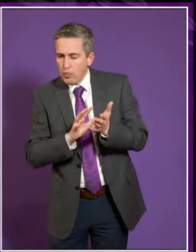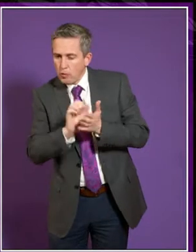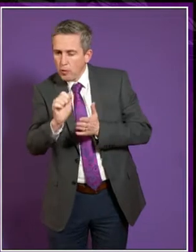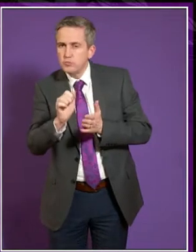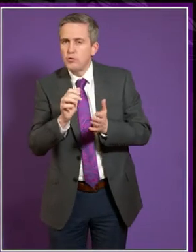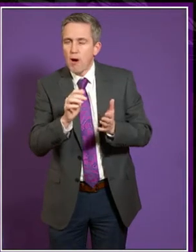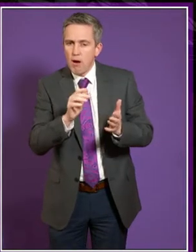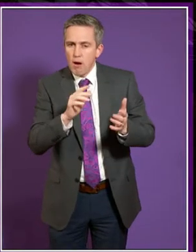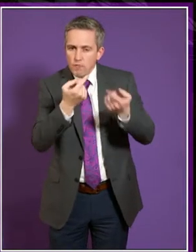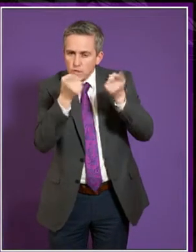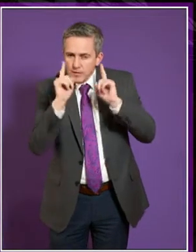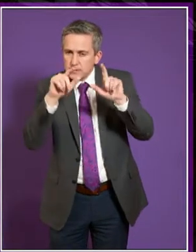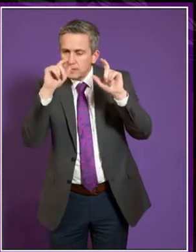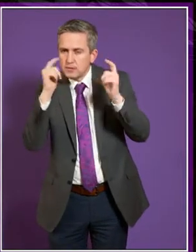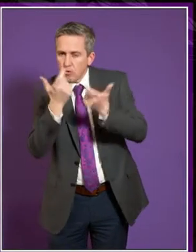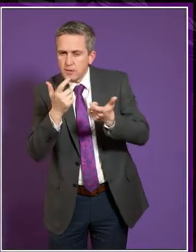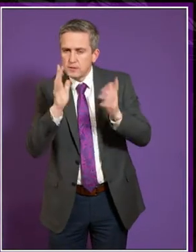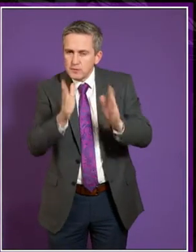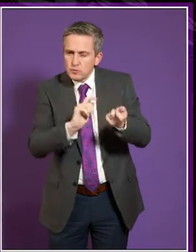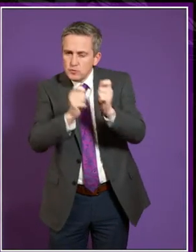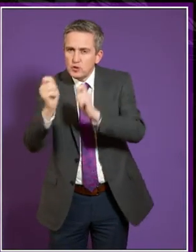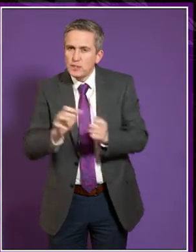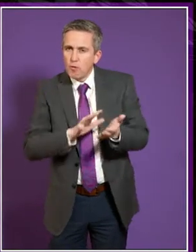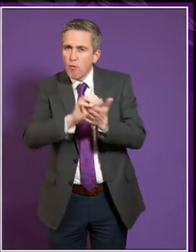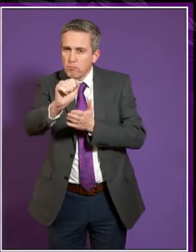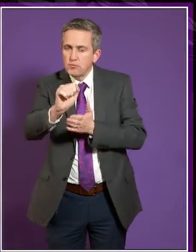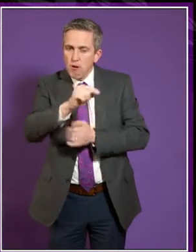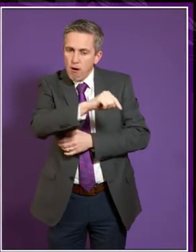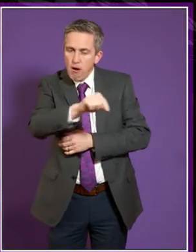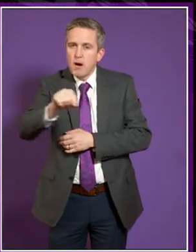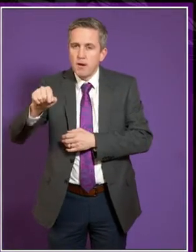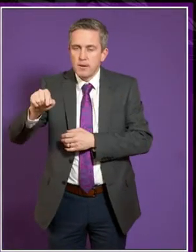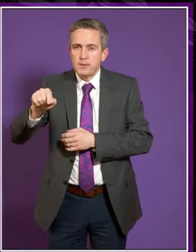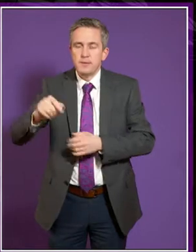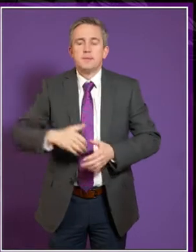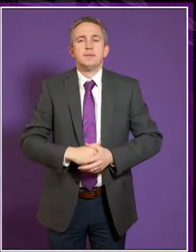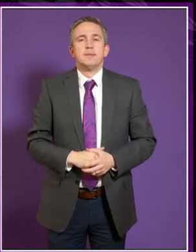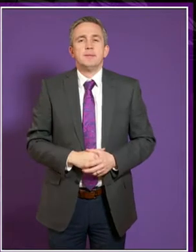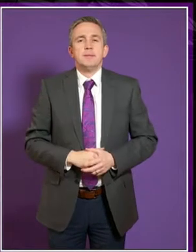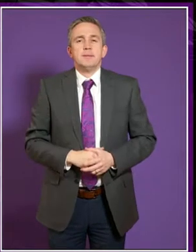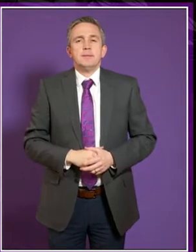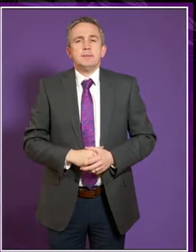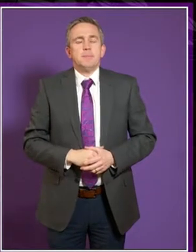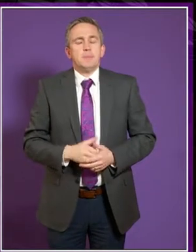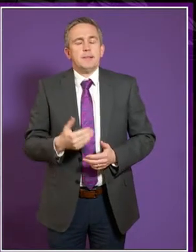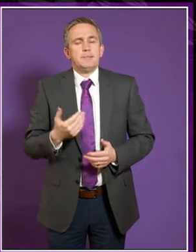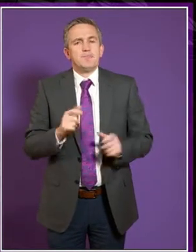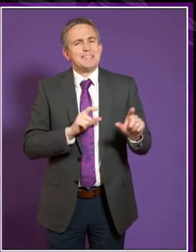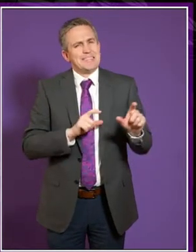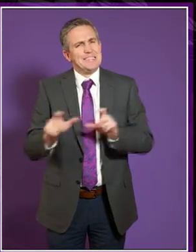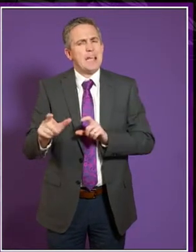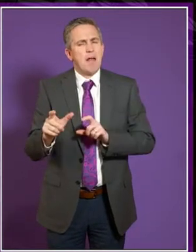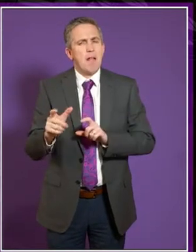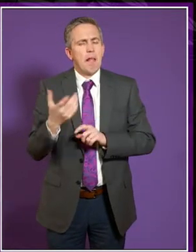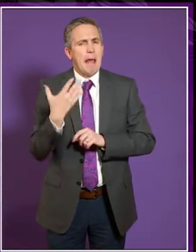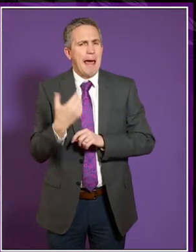in institutions as well, which is also mentioned. But I have a concern that